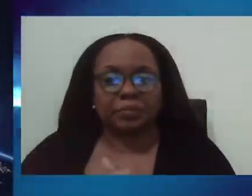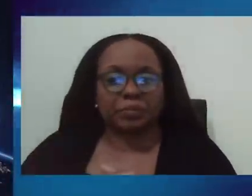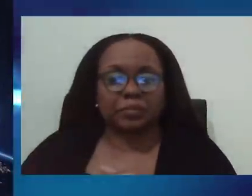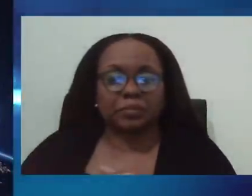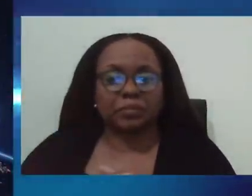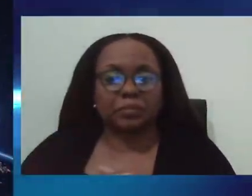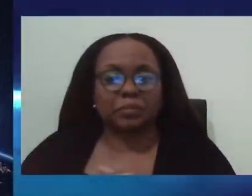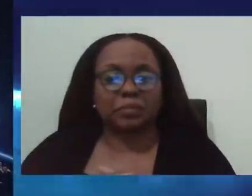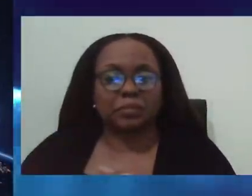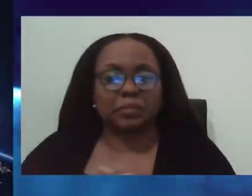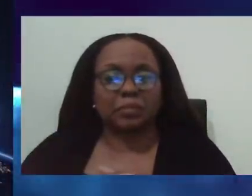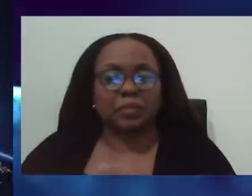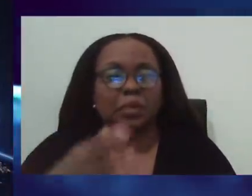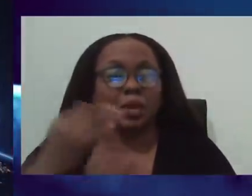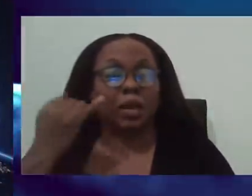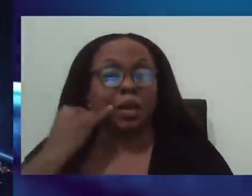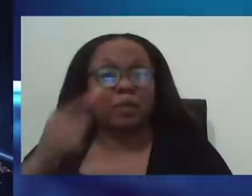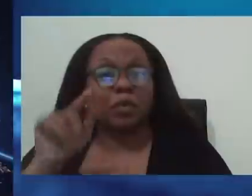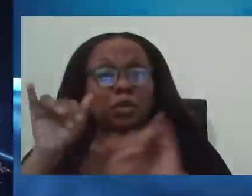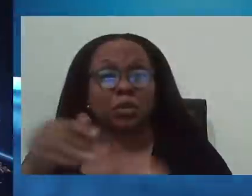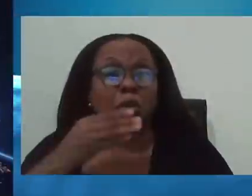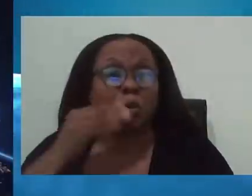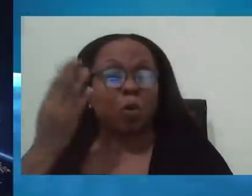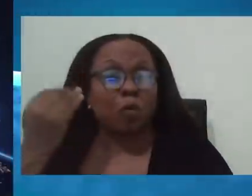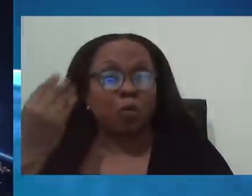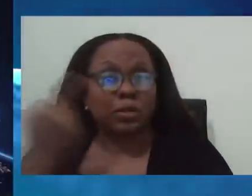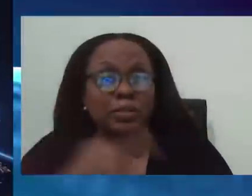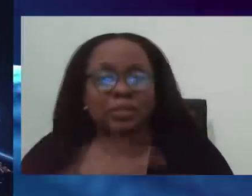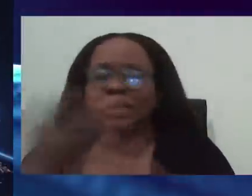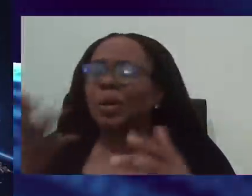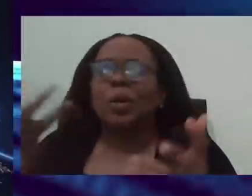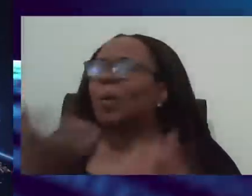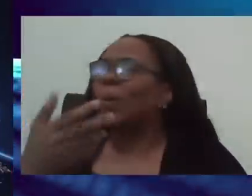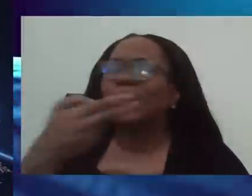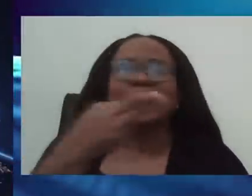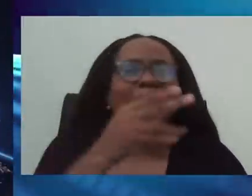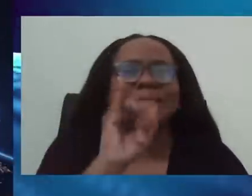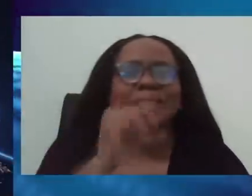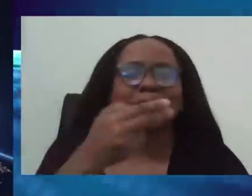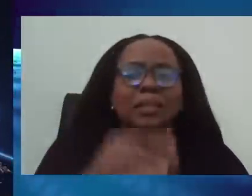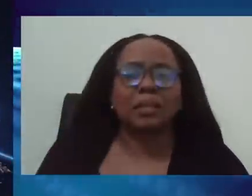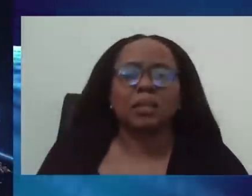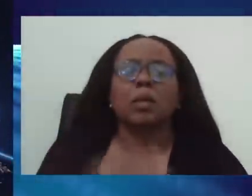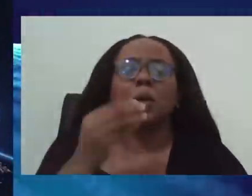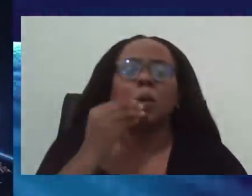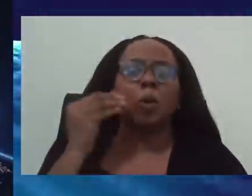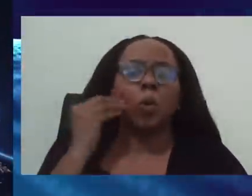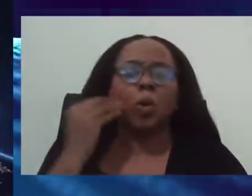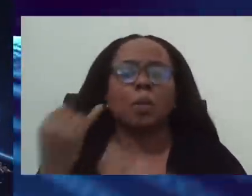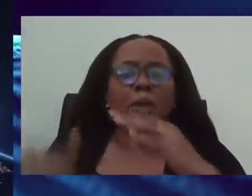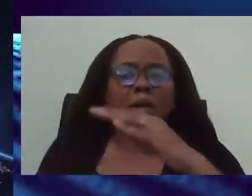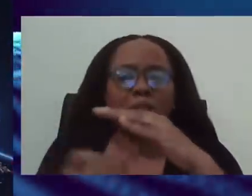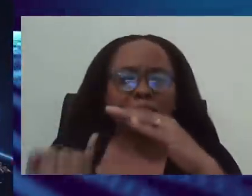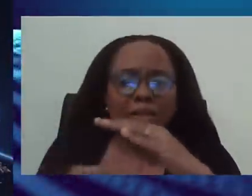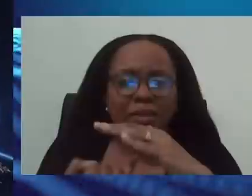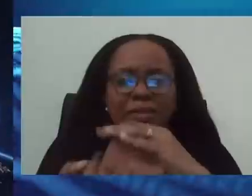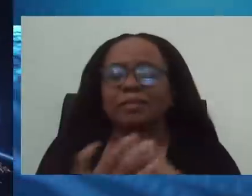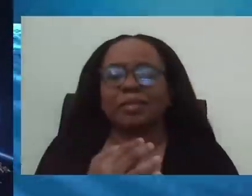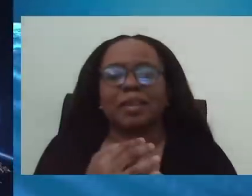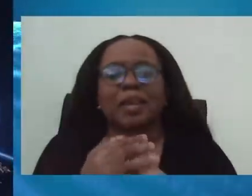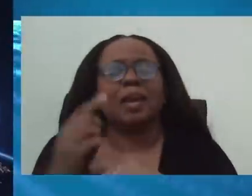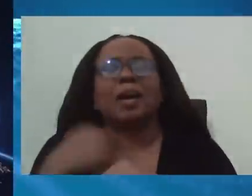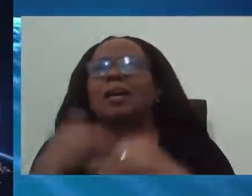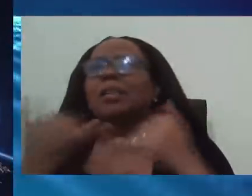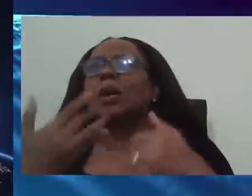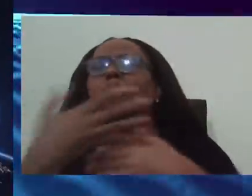least 14 days at home. You need to explain what is HIHQ. Sorry, home isolation, and you asked me this morning because I've gotten so,